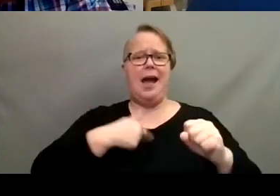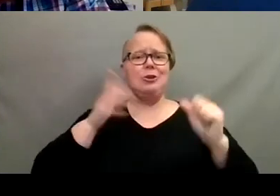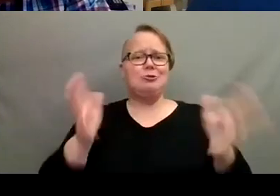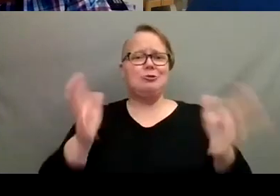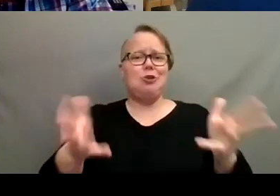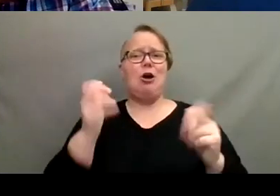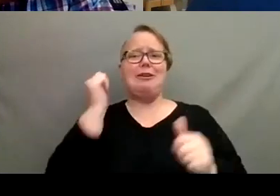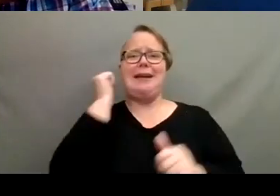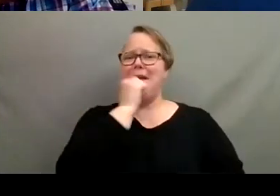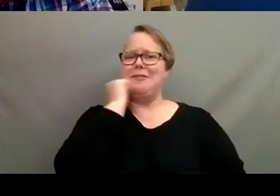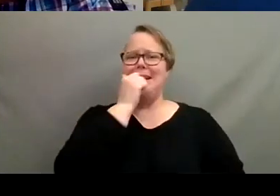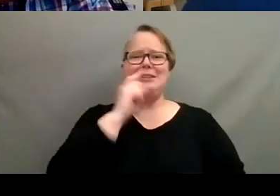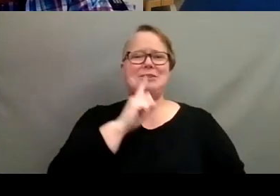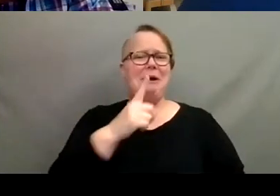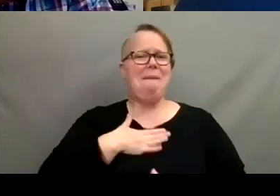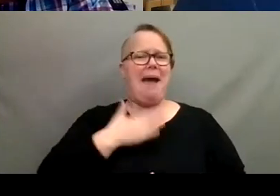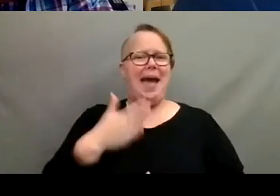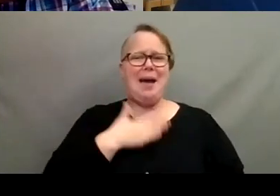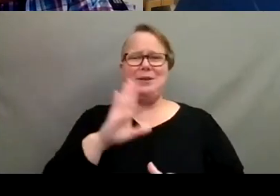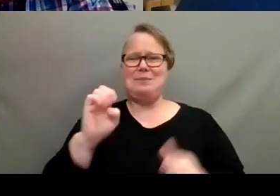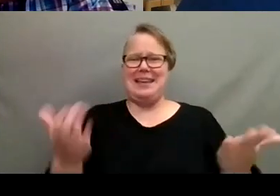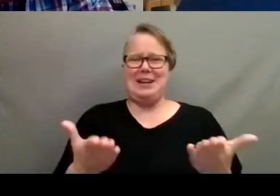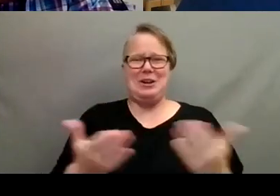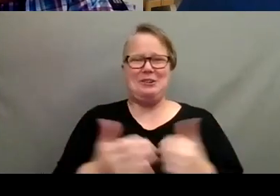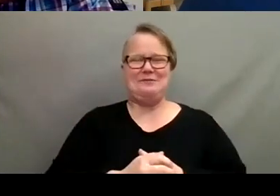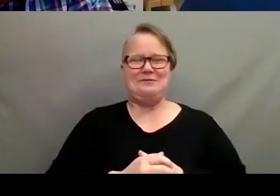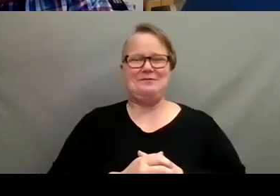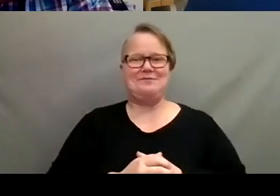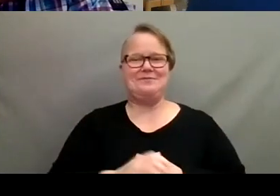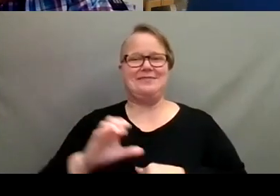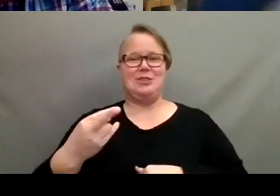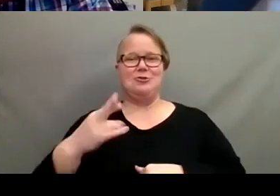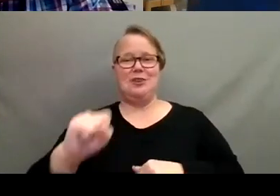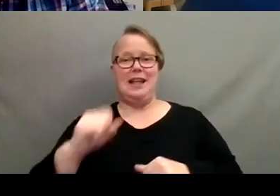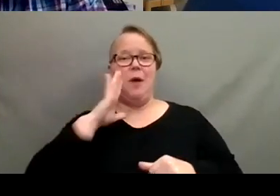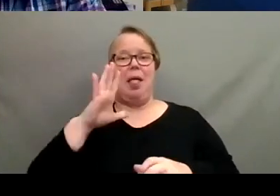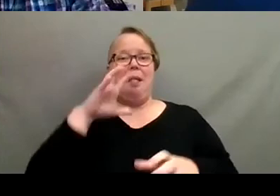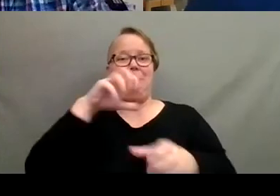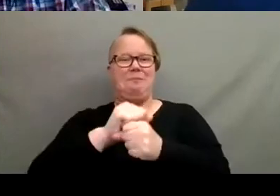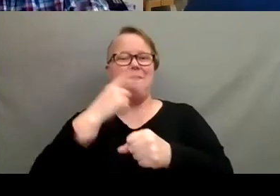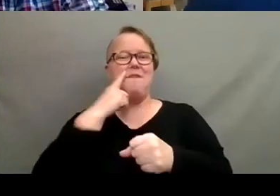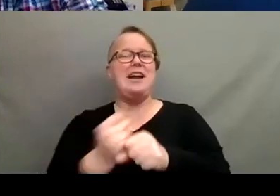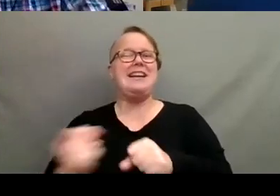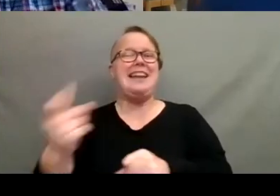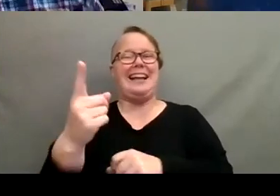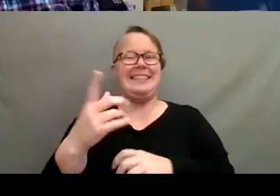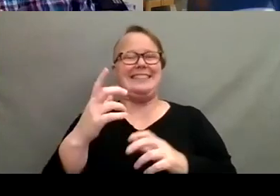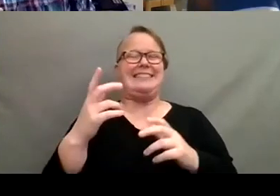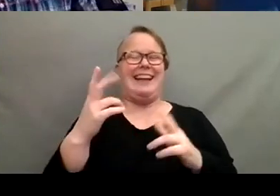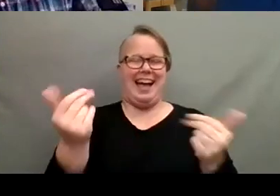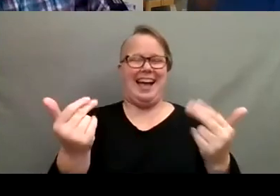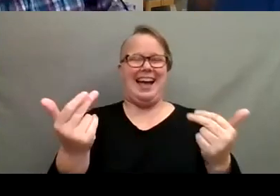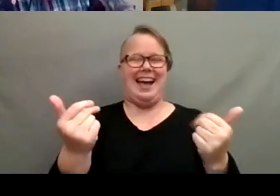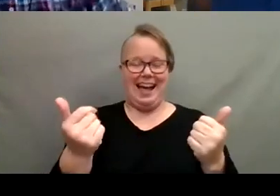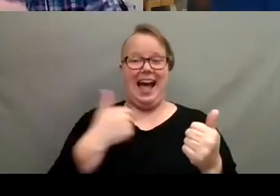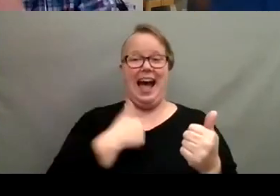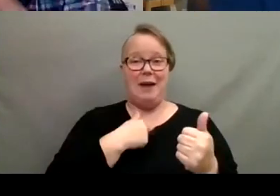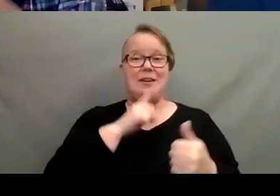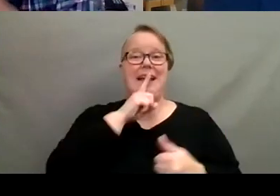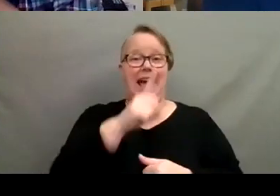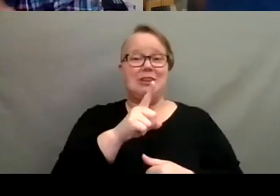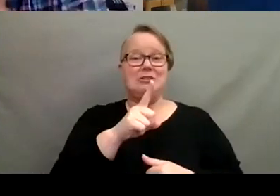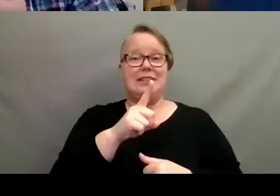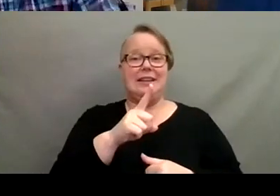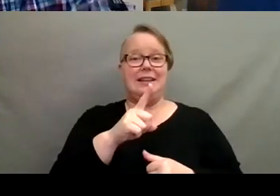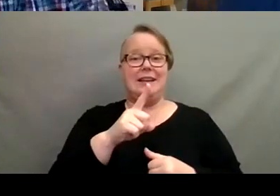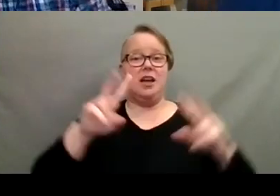any day. So I'm happy to, happy to be on. I will book you for the next one. So yeah, I would actually probably